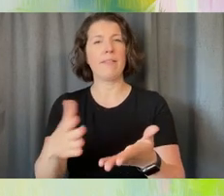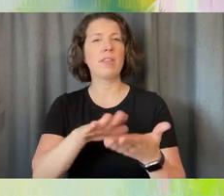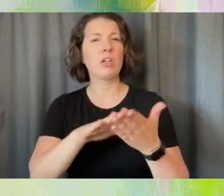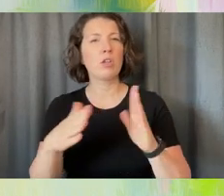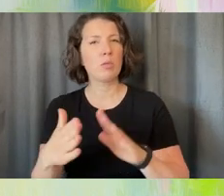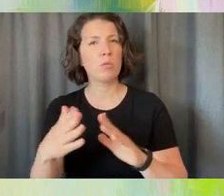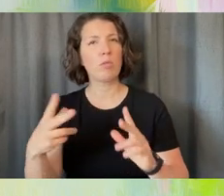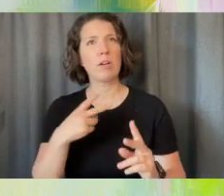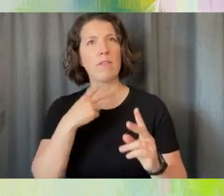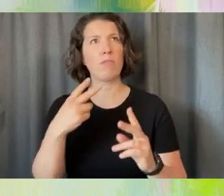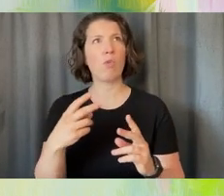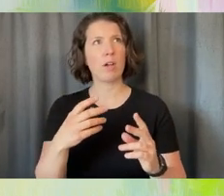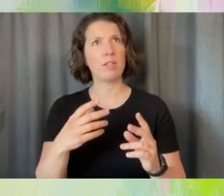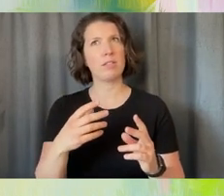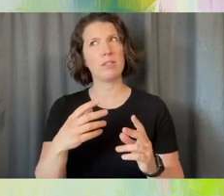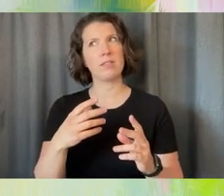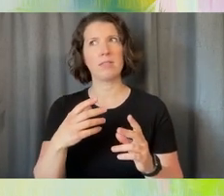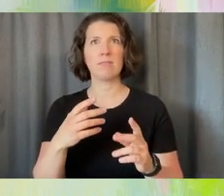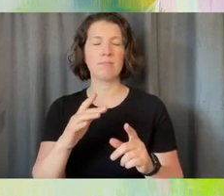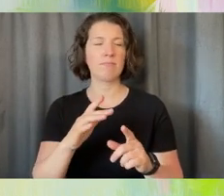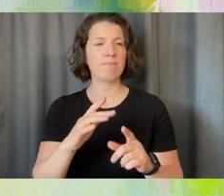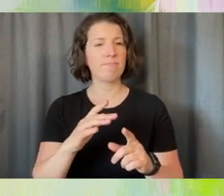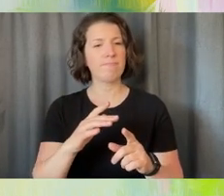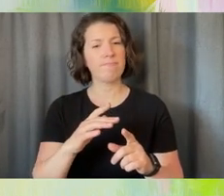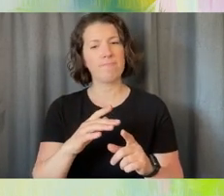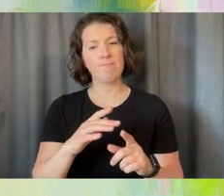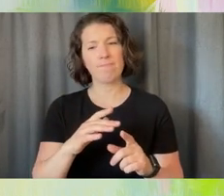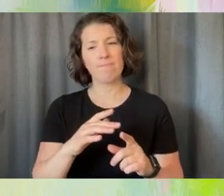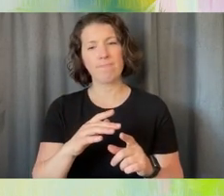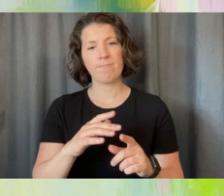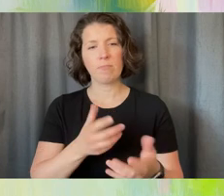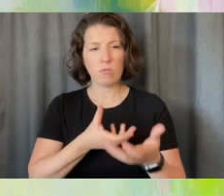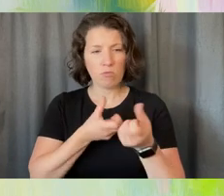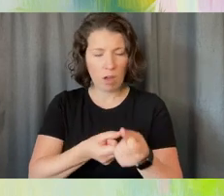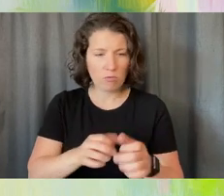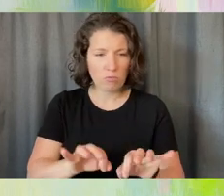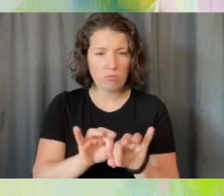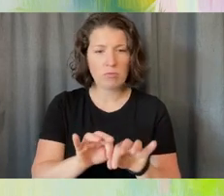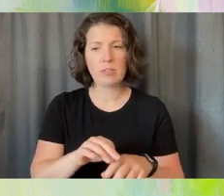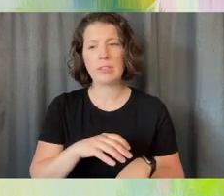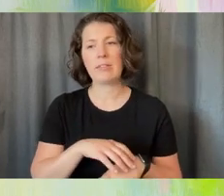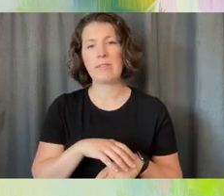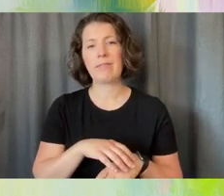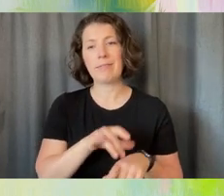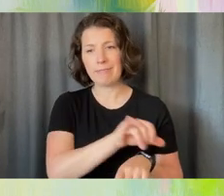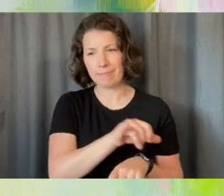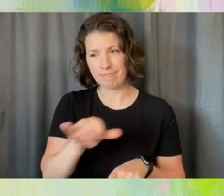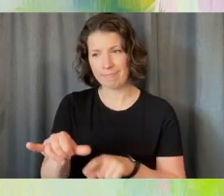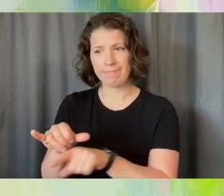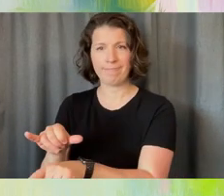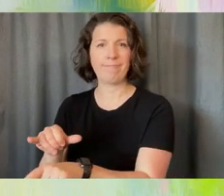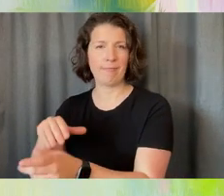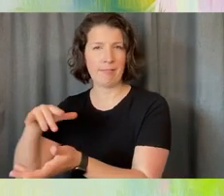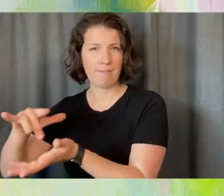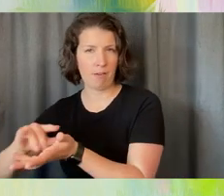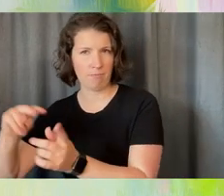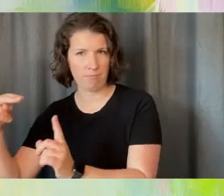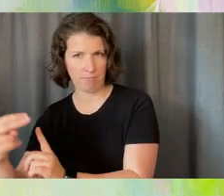credit and credibility as the clinician voices. So they've really been exemplary there.